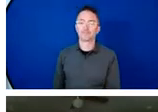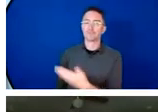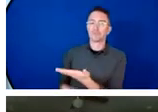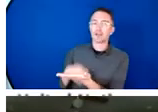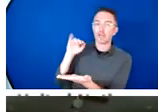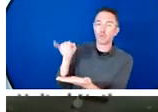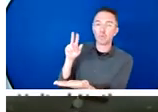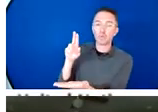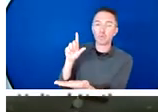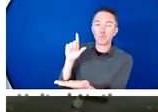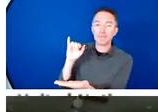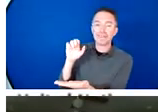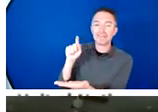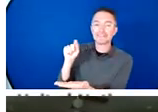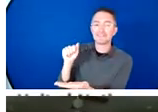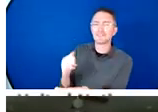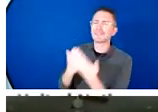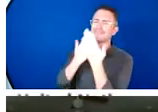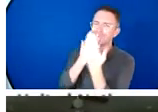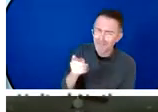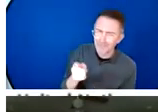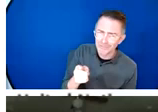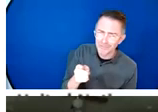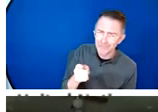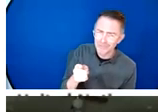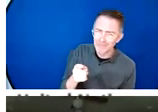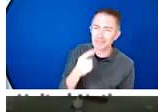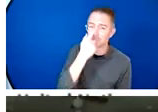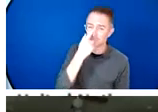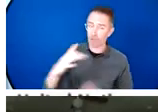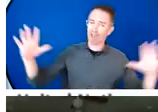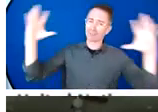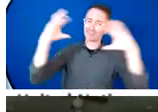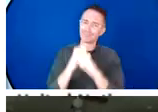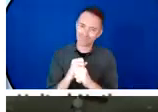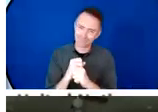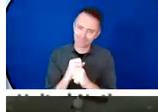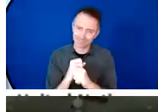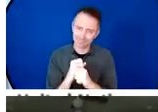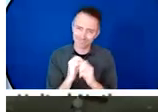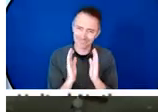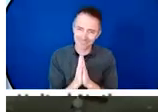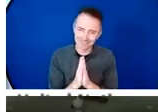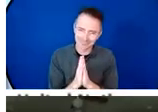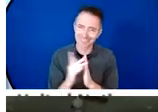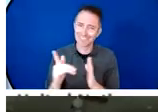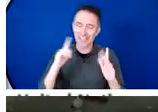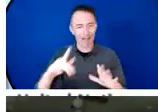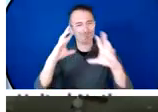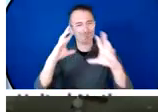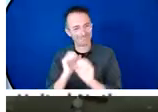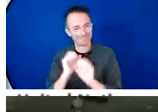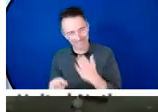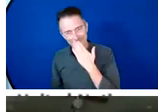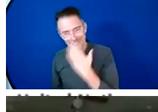all of us, we say thank you to all of you who stayed on and joined this conversation. You've been active on the chat. We hope that